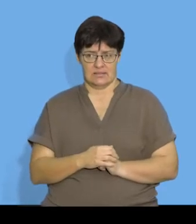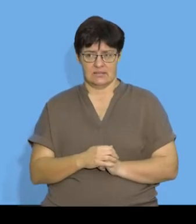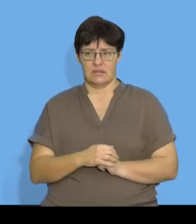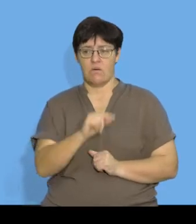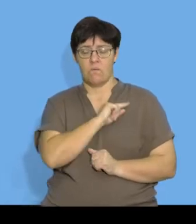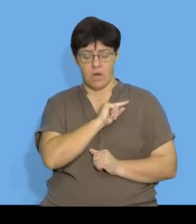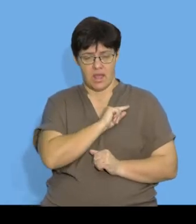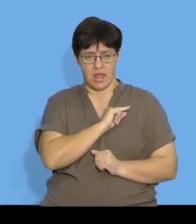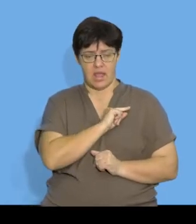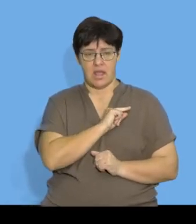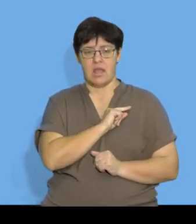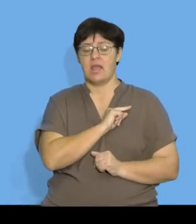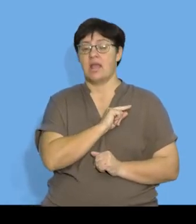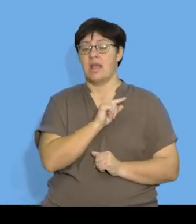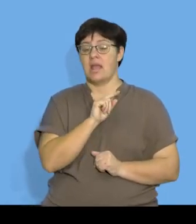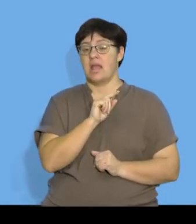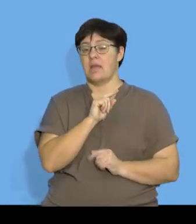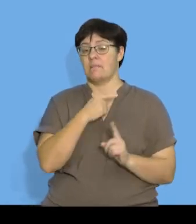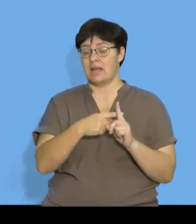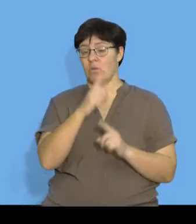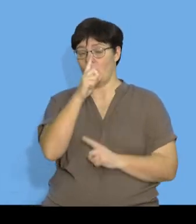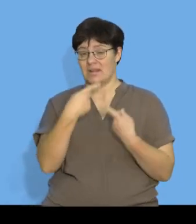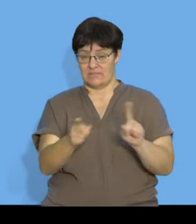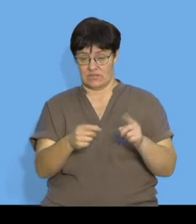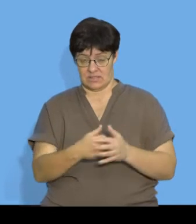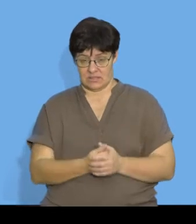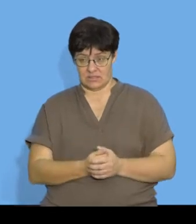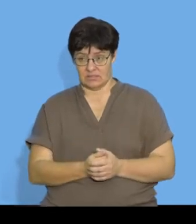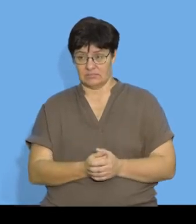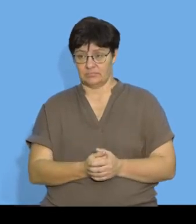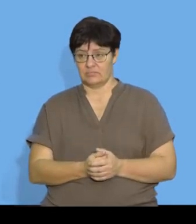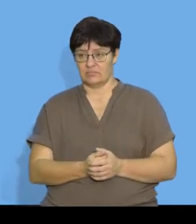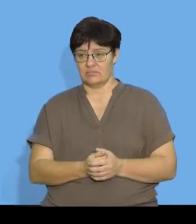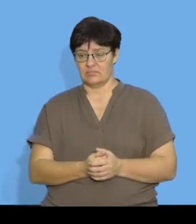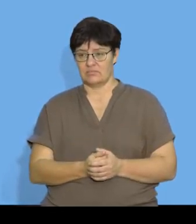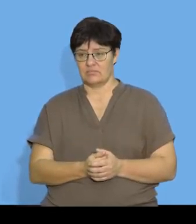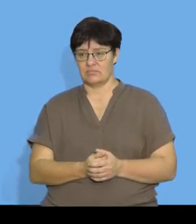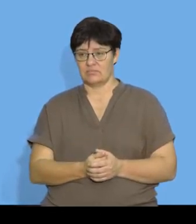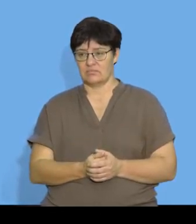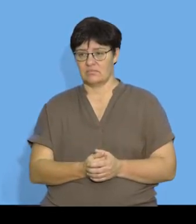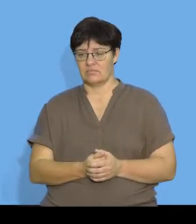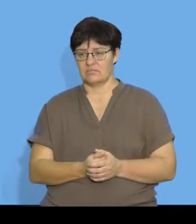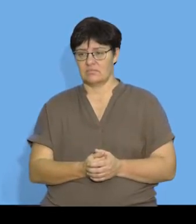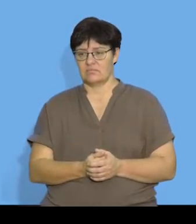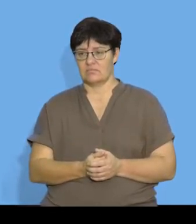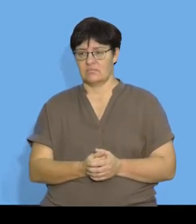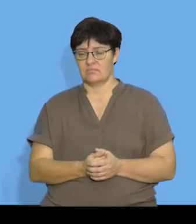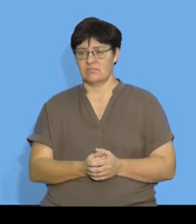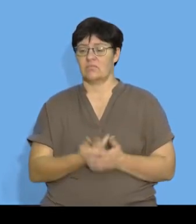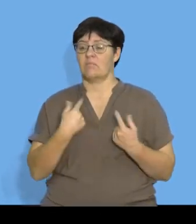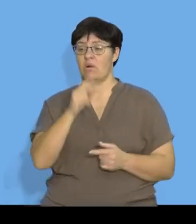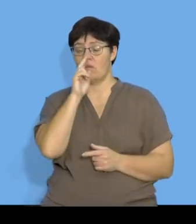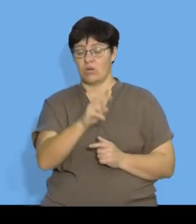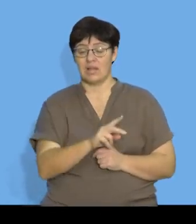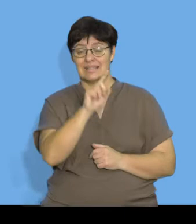because it's A plus 1 difference. So I actually don't need that other equal sign over there. If